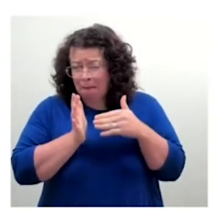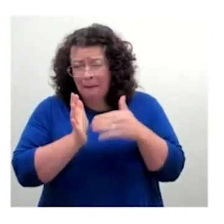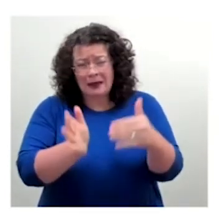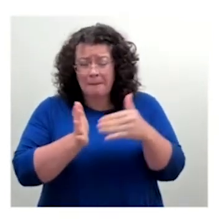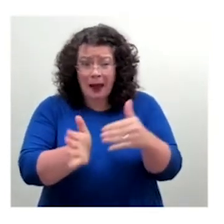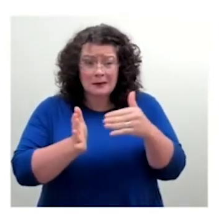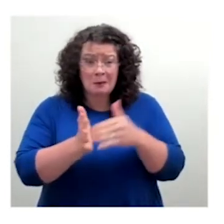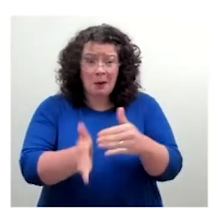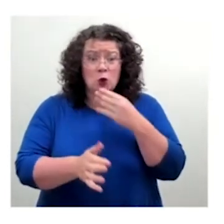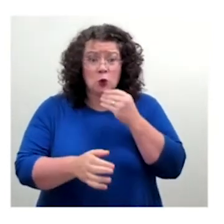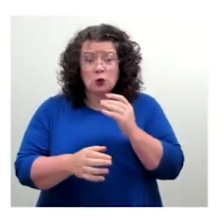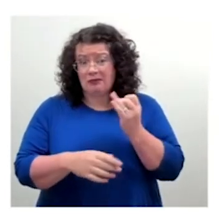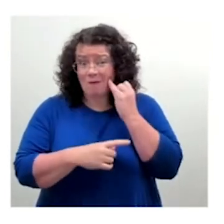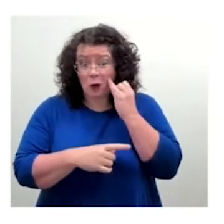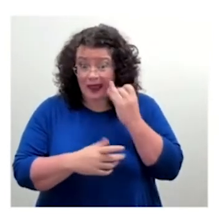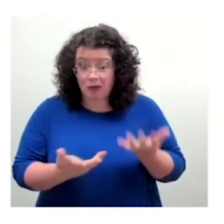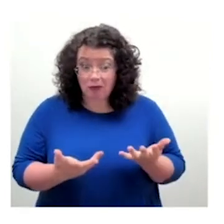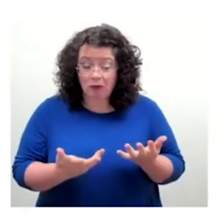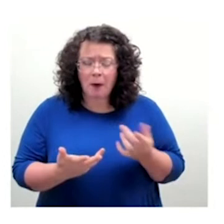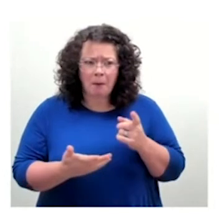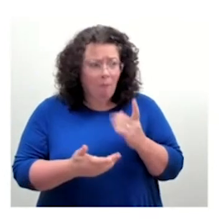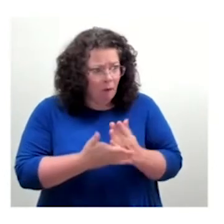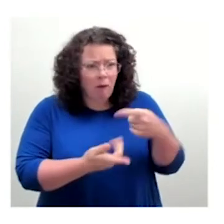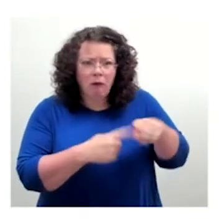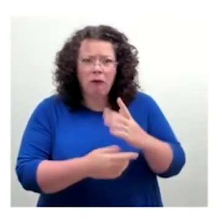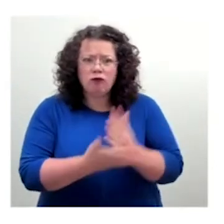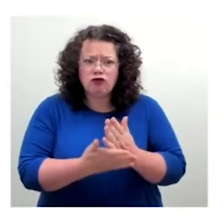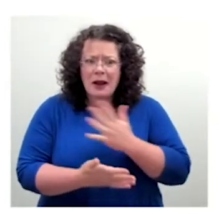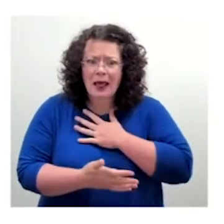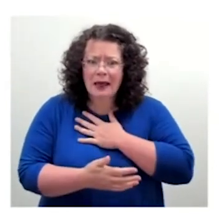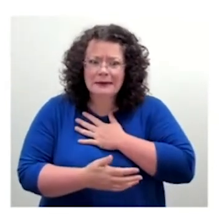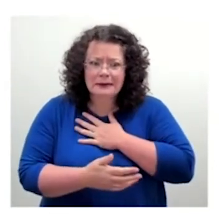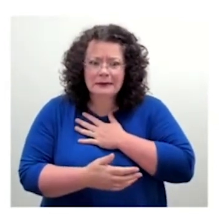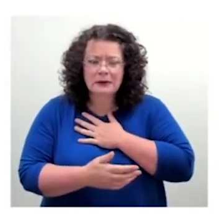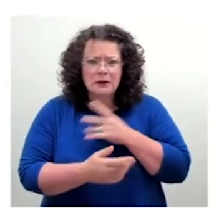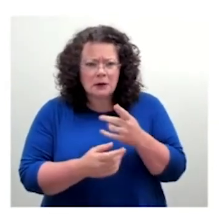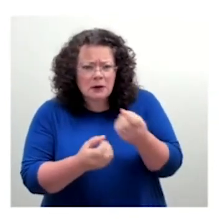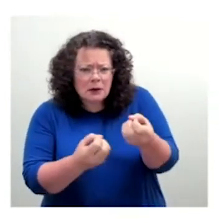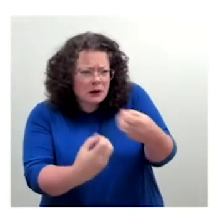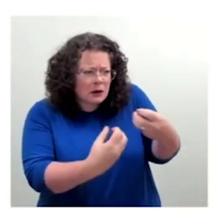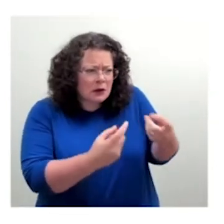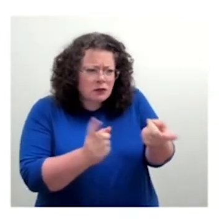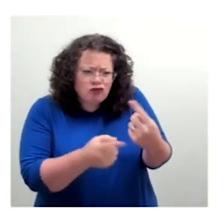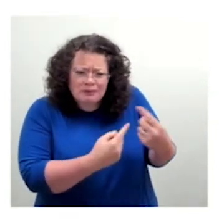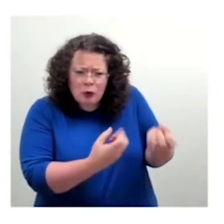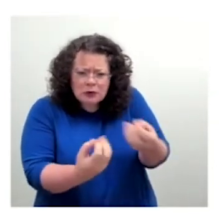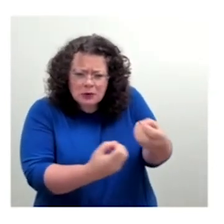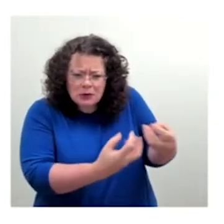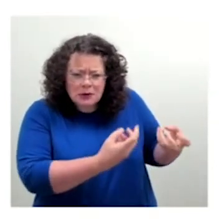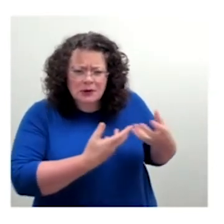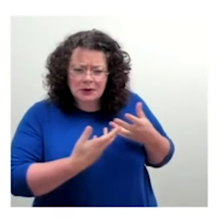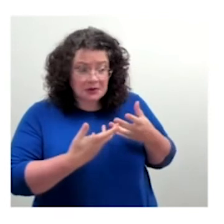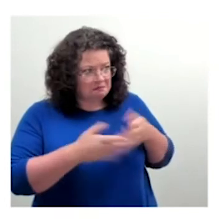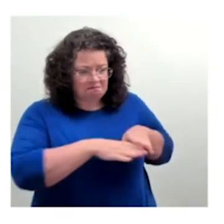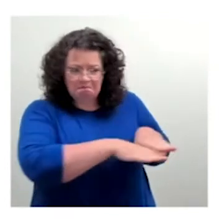much, you know, university kind of, not university, the large majority of people preferred the new typeface. liked the